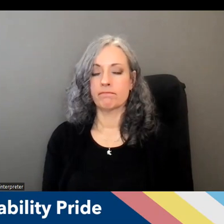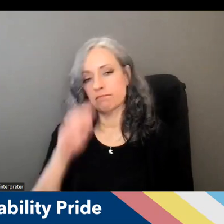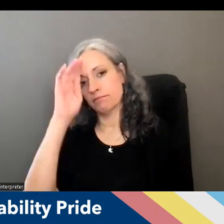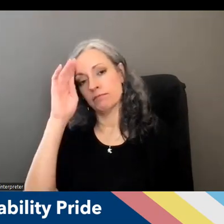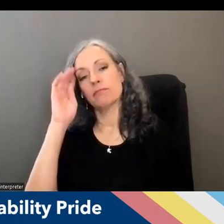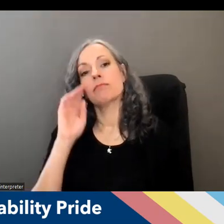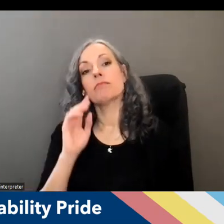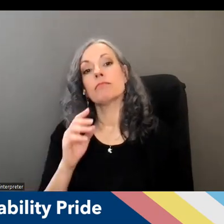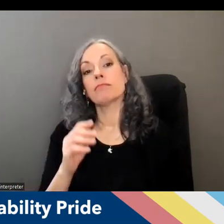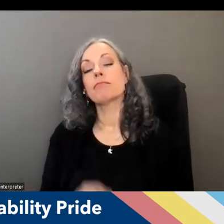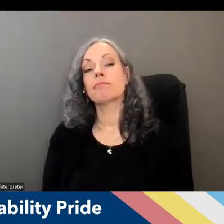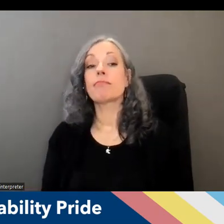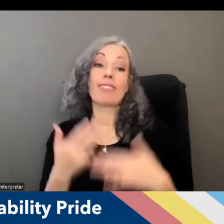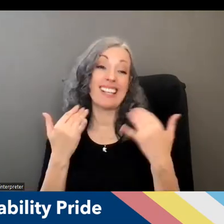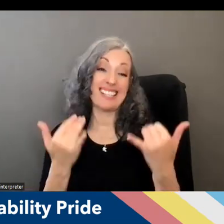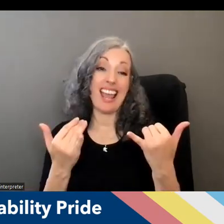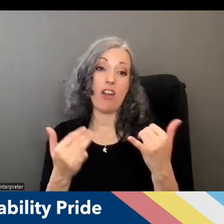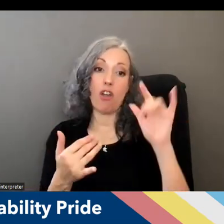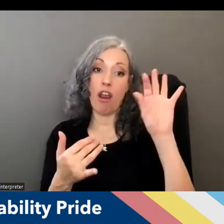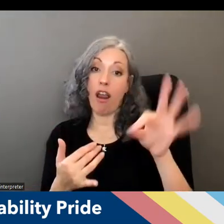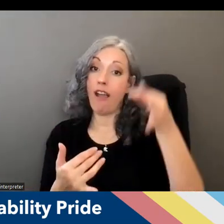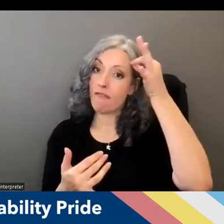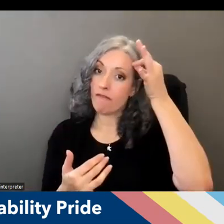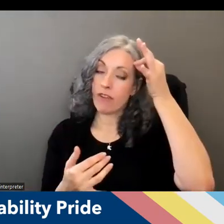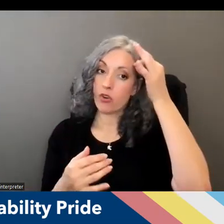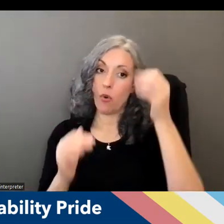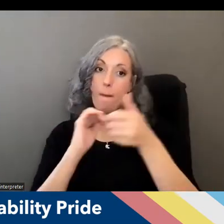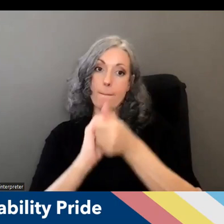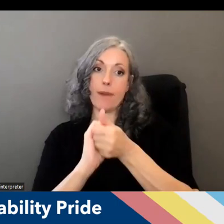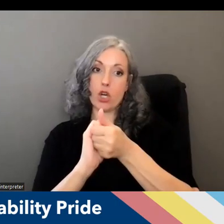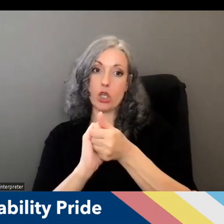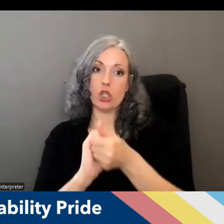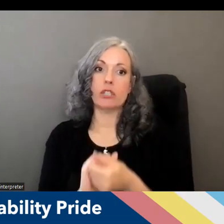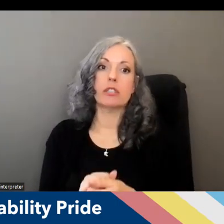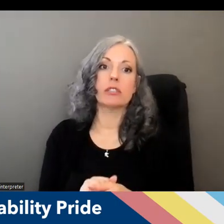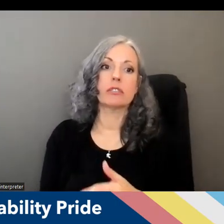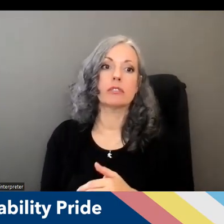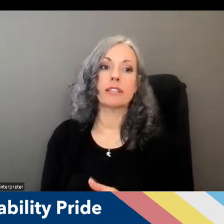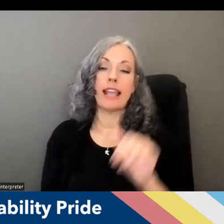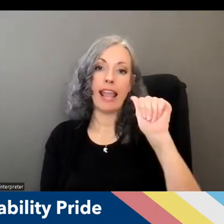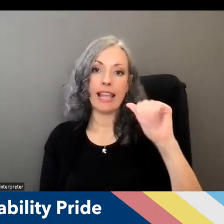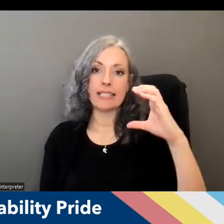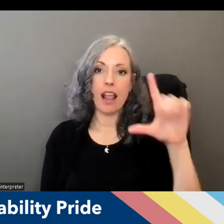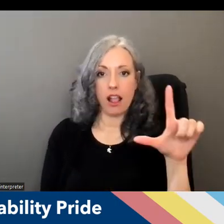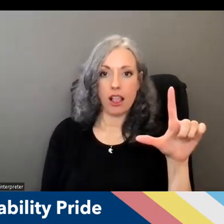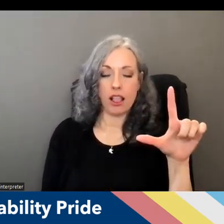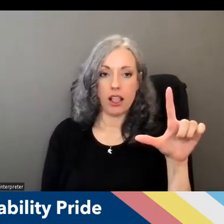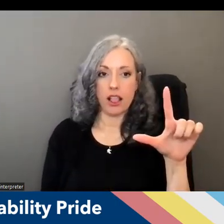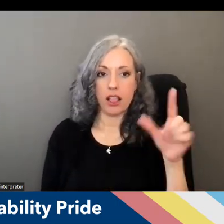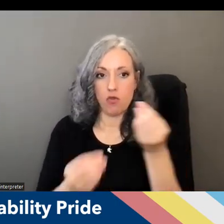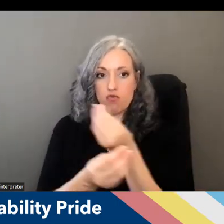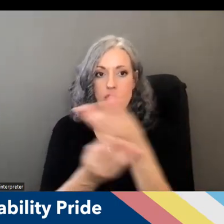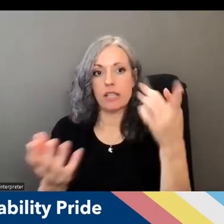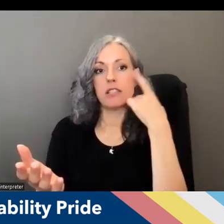meanwhile our federal partner the federal administration on community living acl released a notice